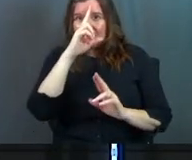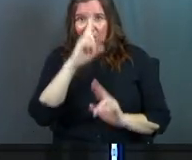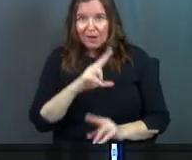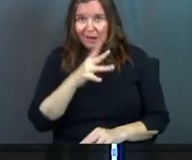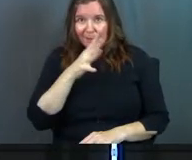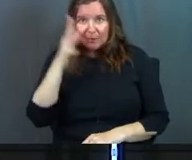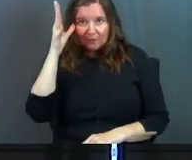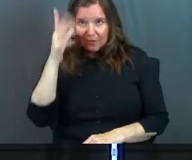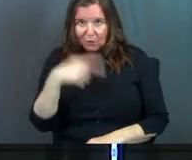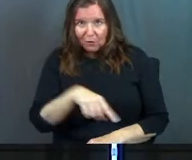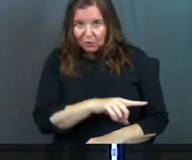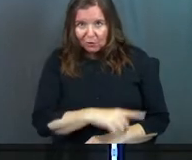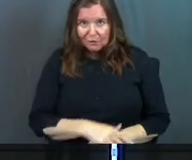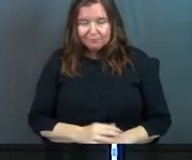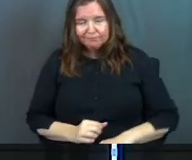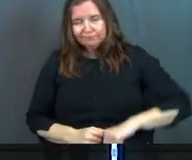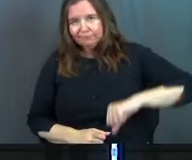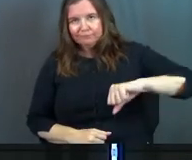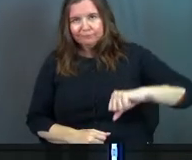honor mother and father.